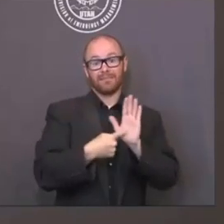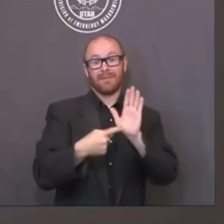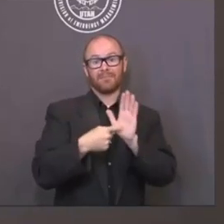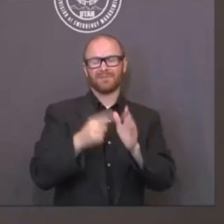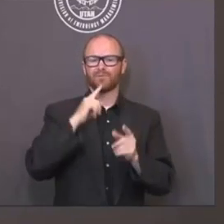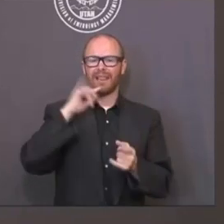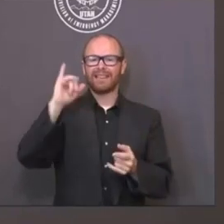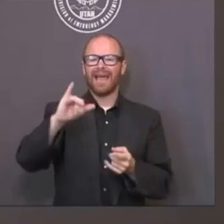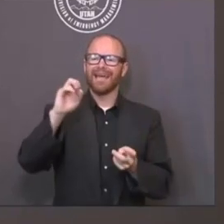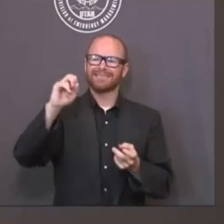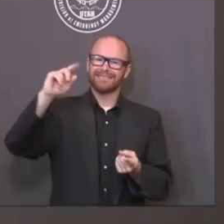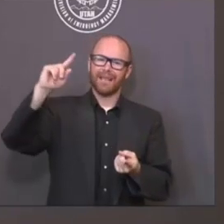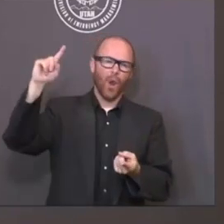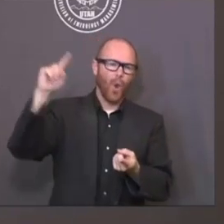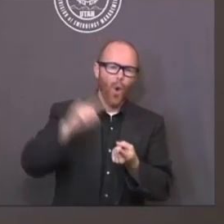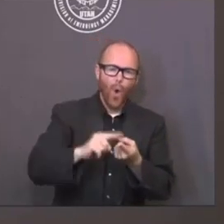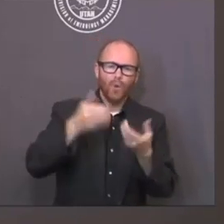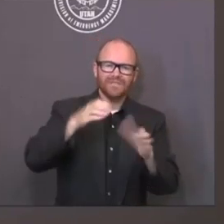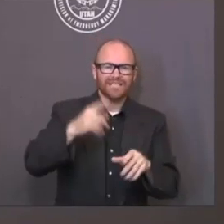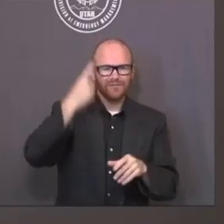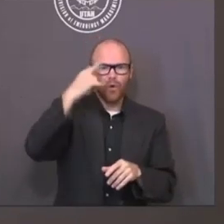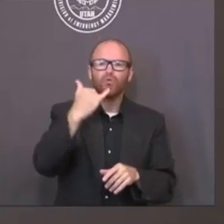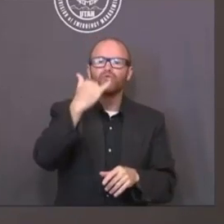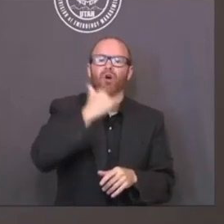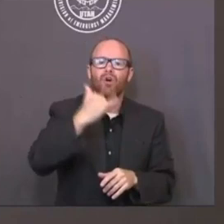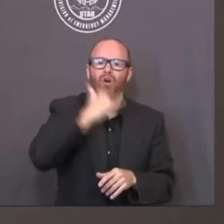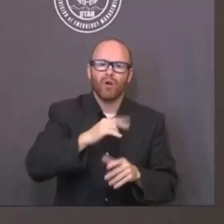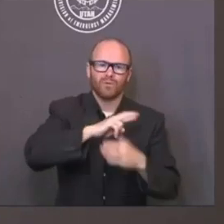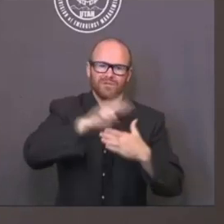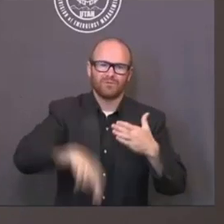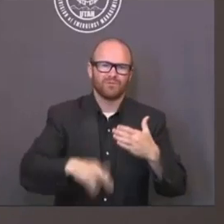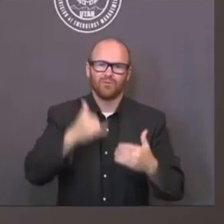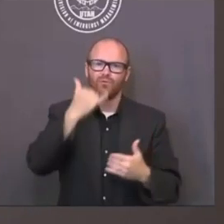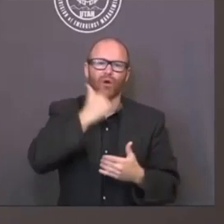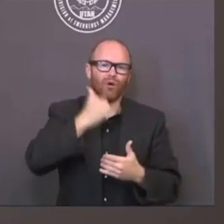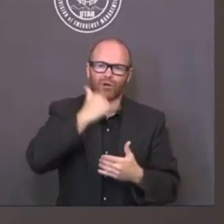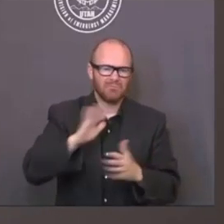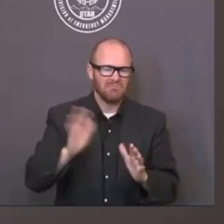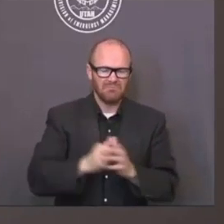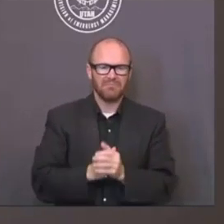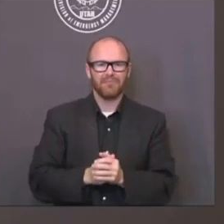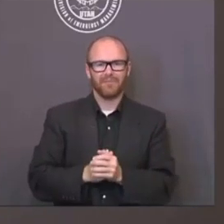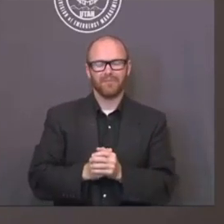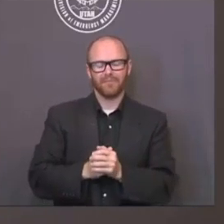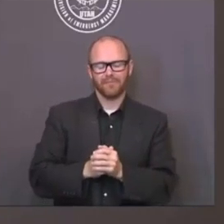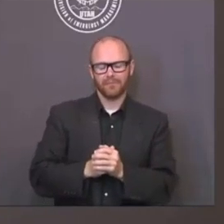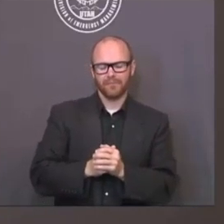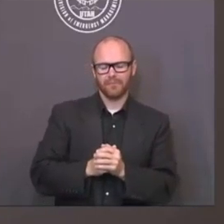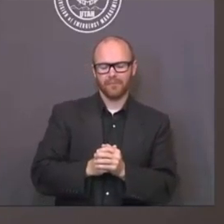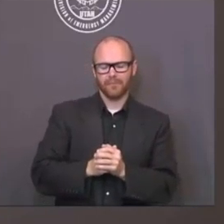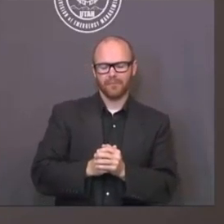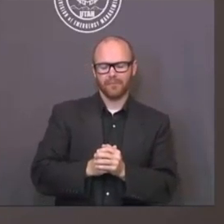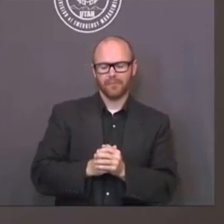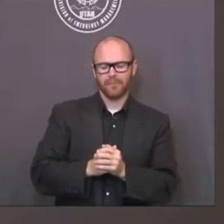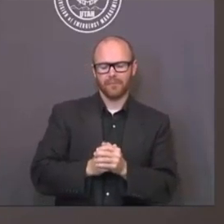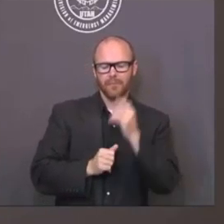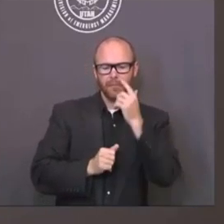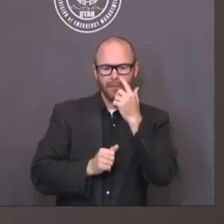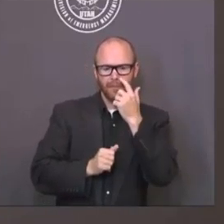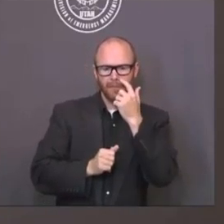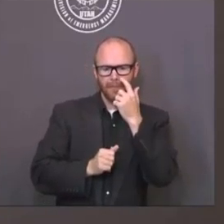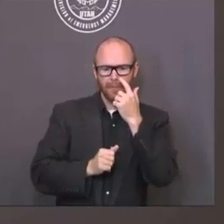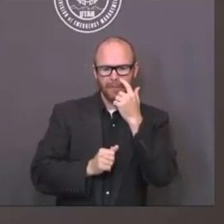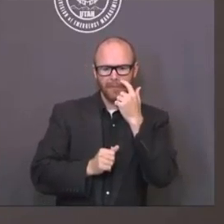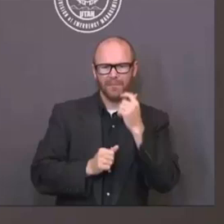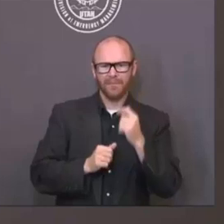low. It's a really good test. So I'm unsure of the anecdote that you explained. one snake. They said the viral load